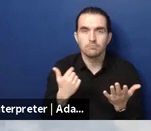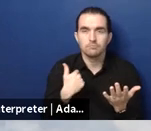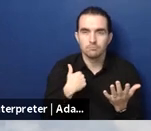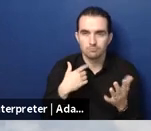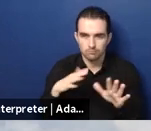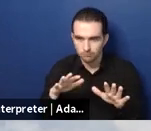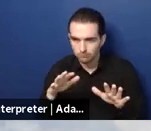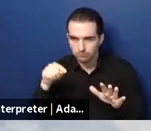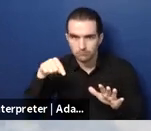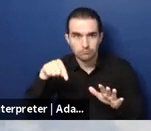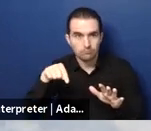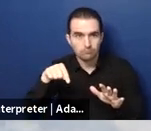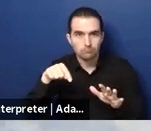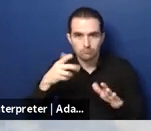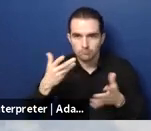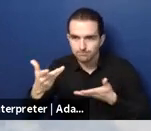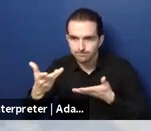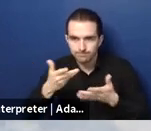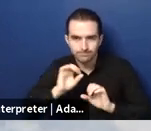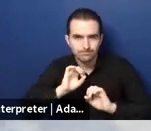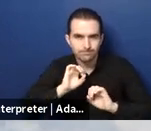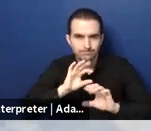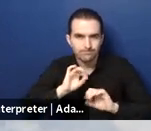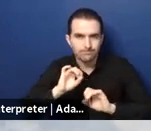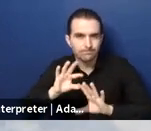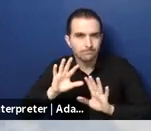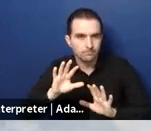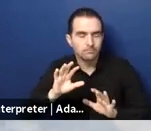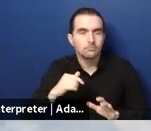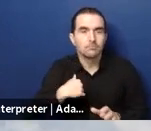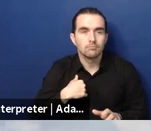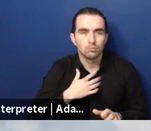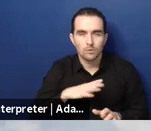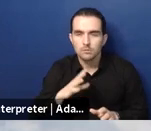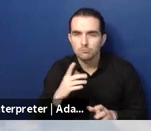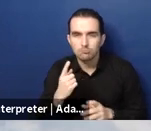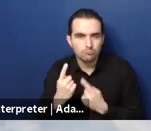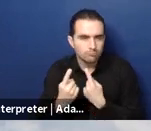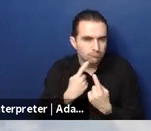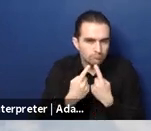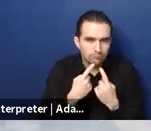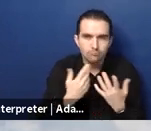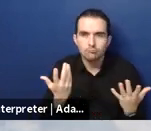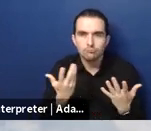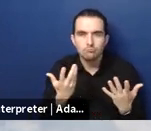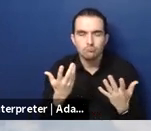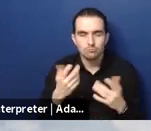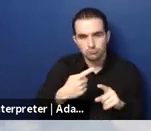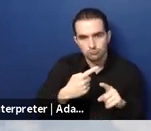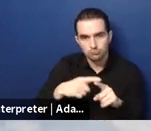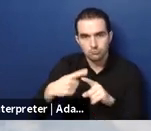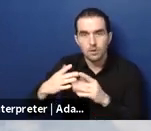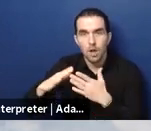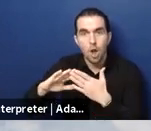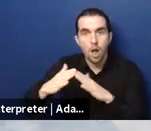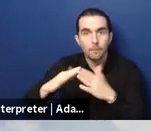services that are emerging in the asia and pacific region um for older persons i'm going to do a quick tour of